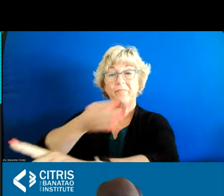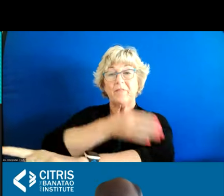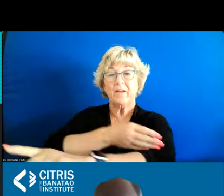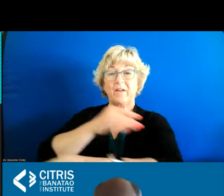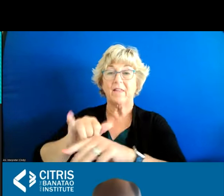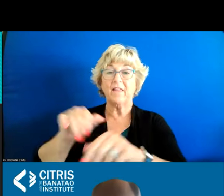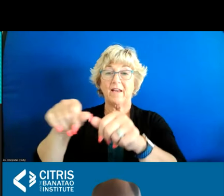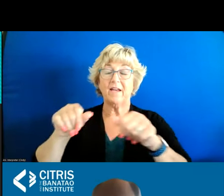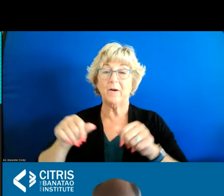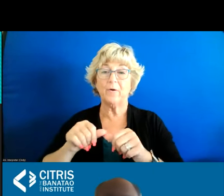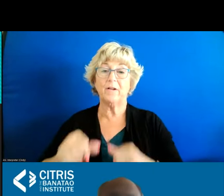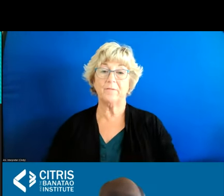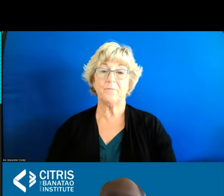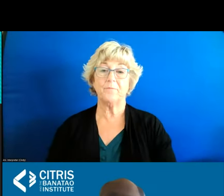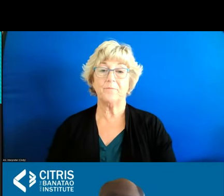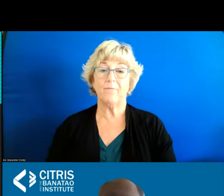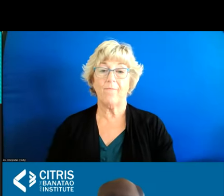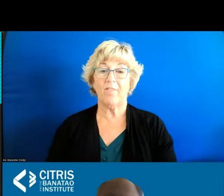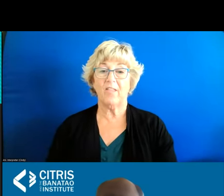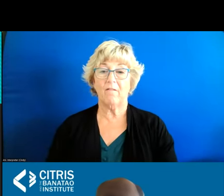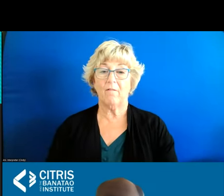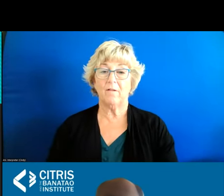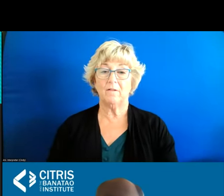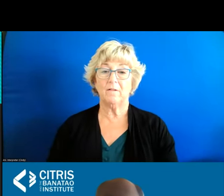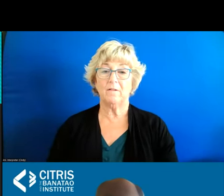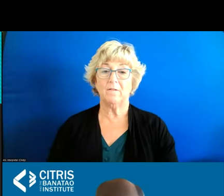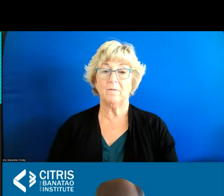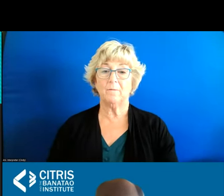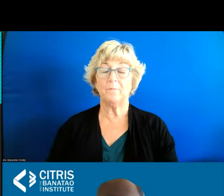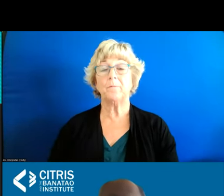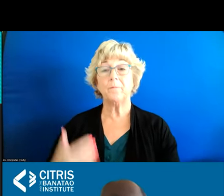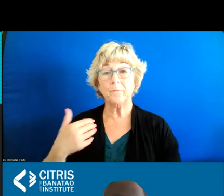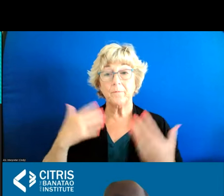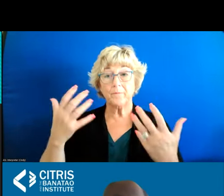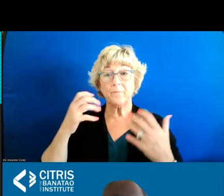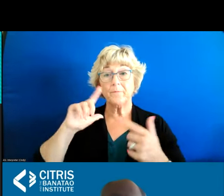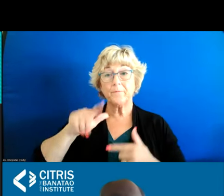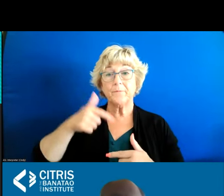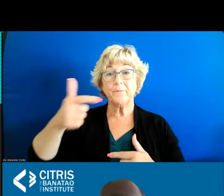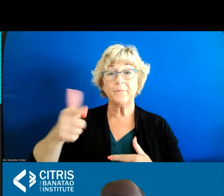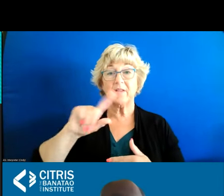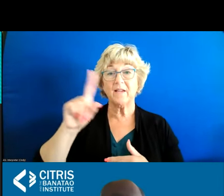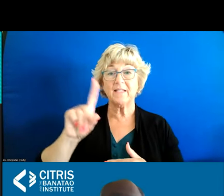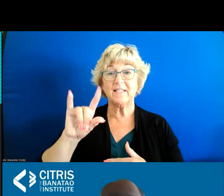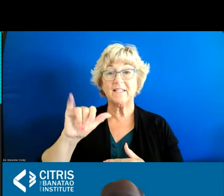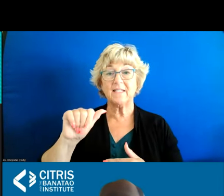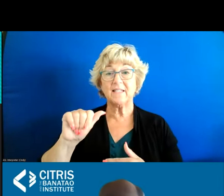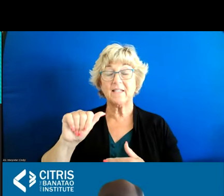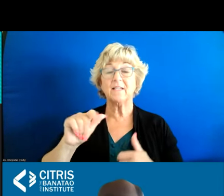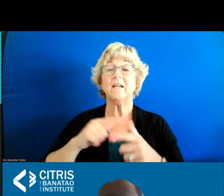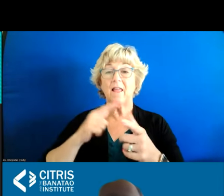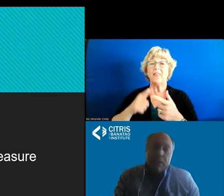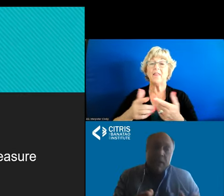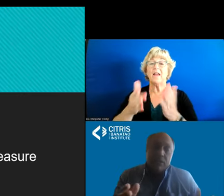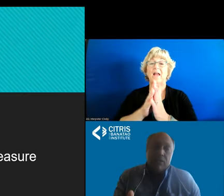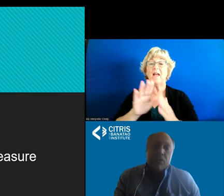information will be going i'd like to turn it over to zia uh at this point and then we'll come back and again ask for